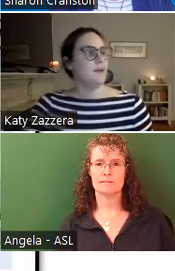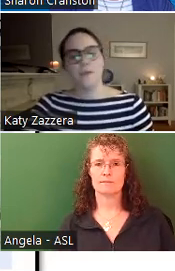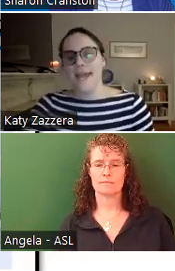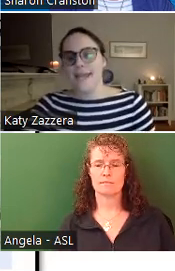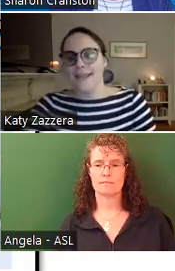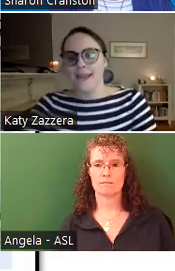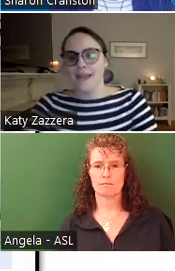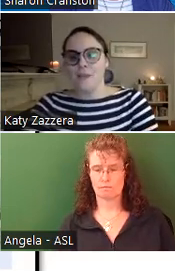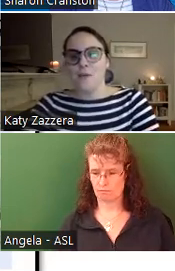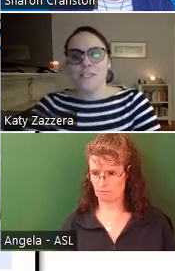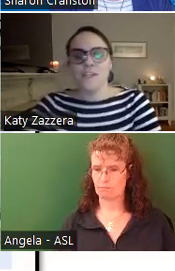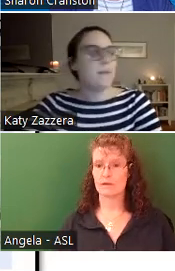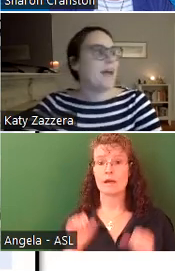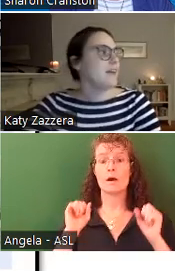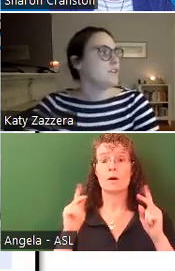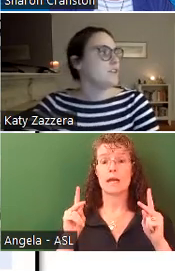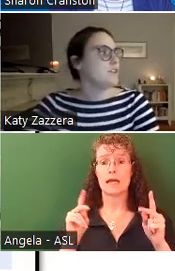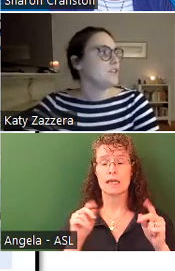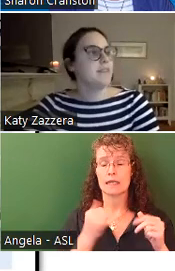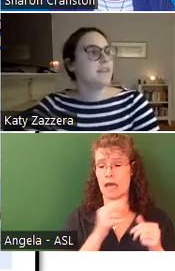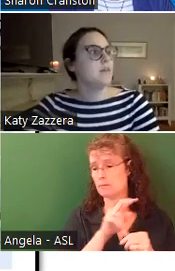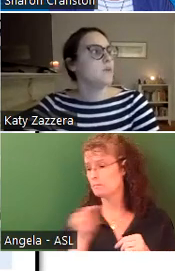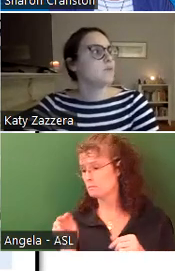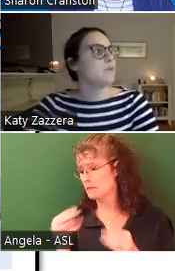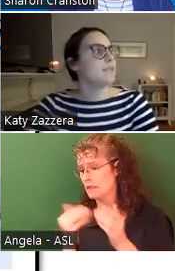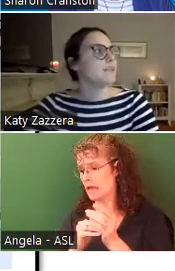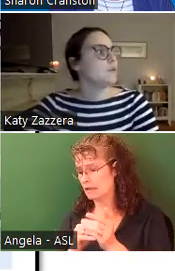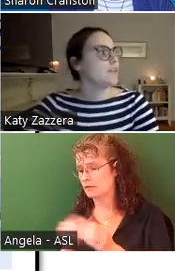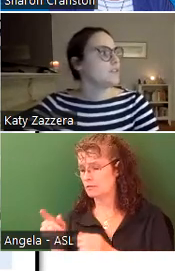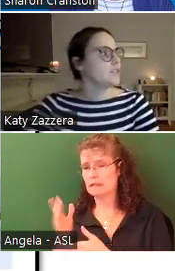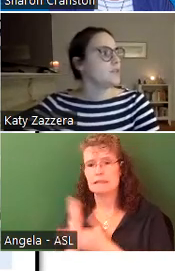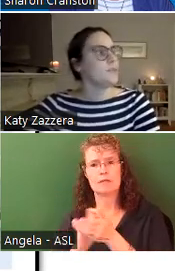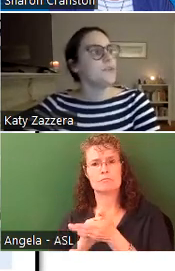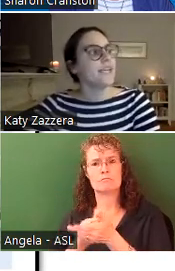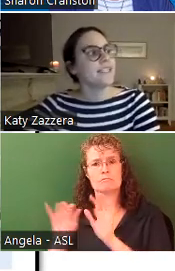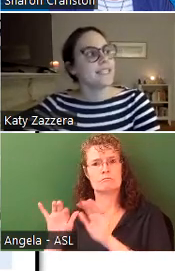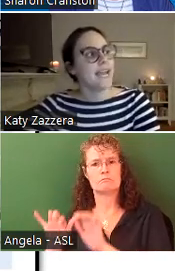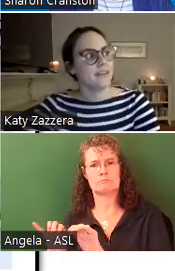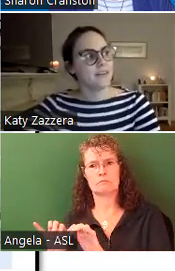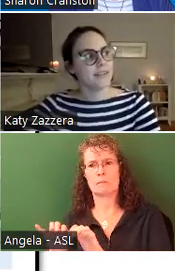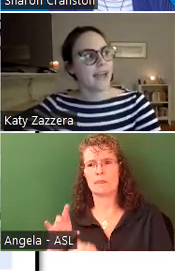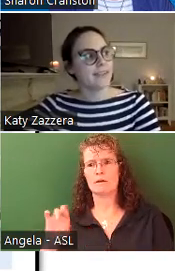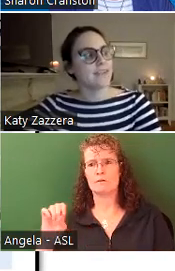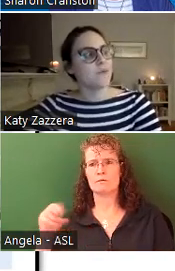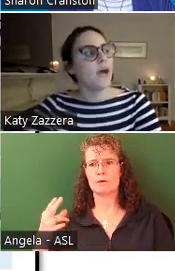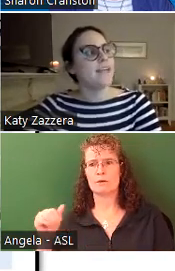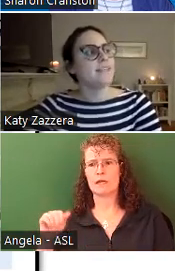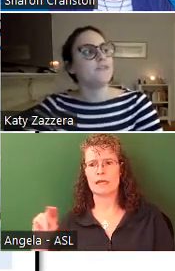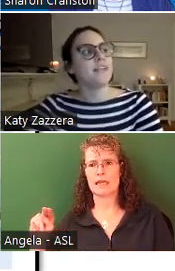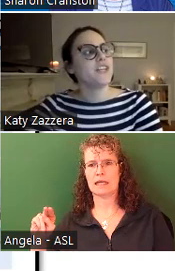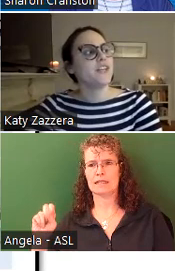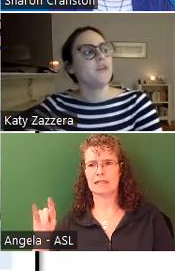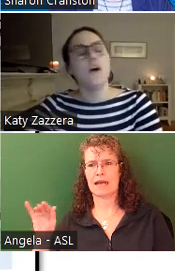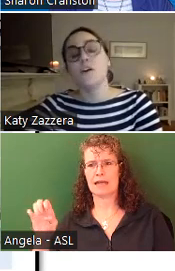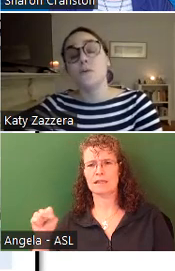Okay, I'm going to go back to some written questions. Ruthann Stiles asks, why is